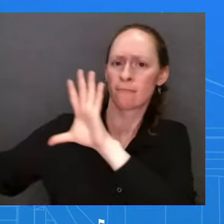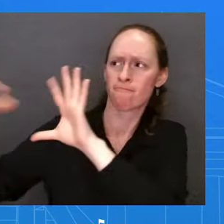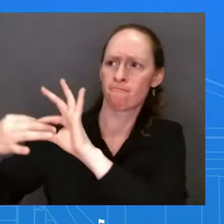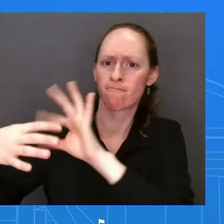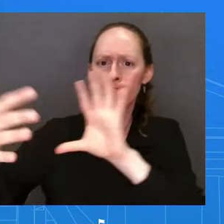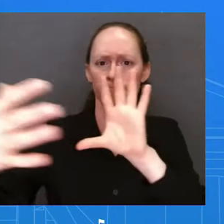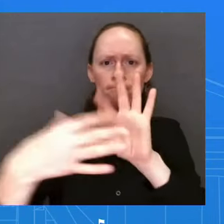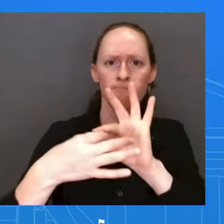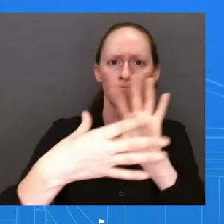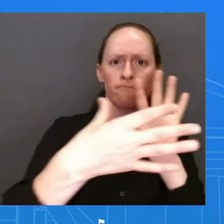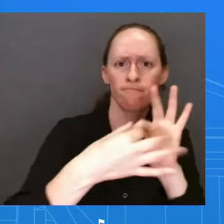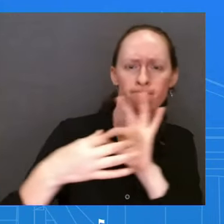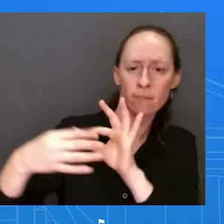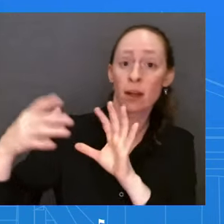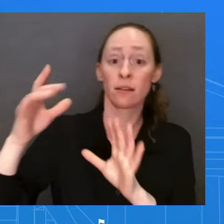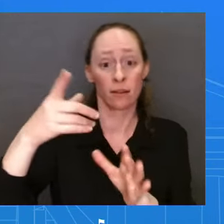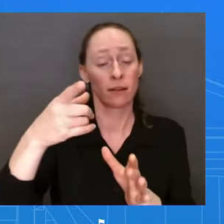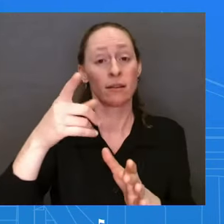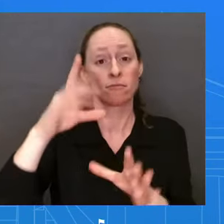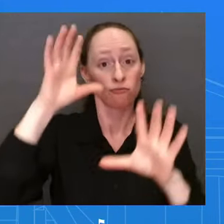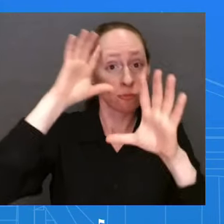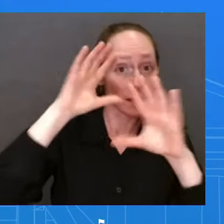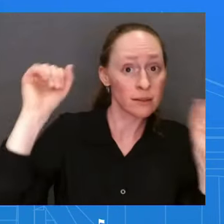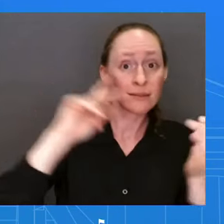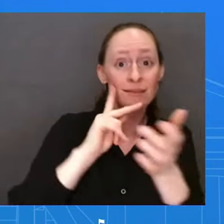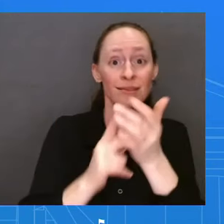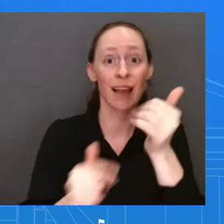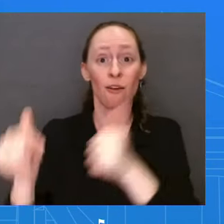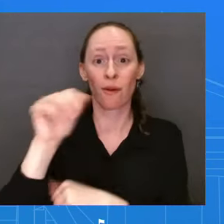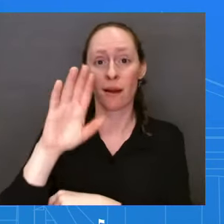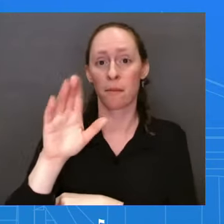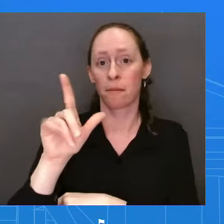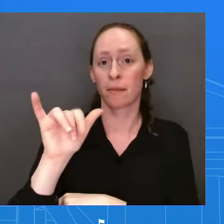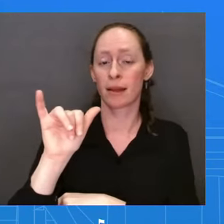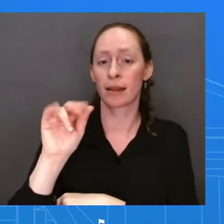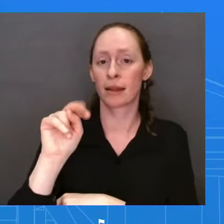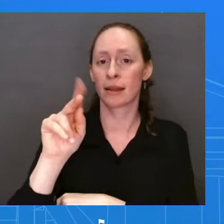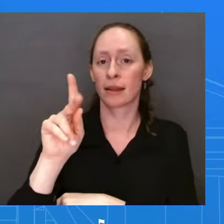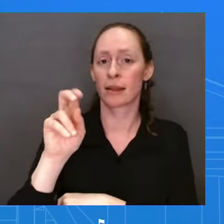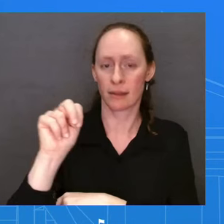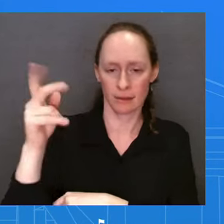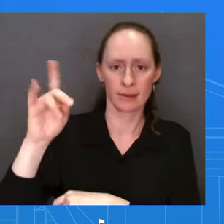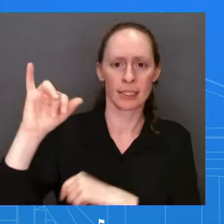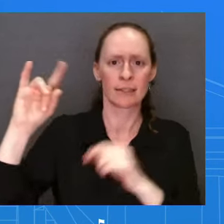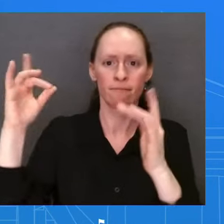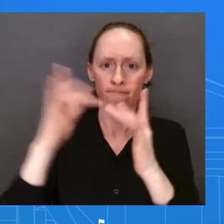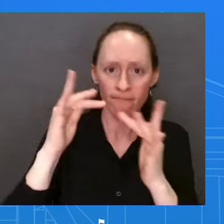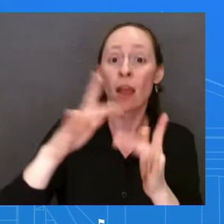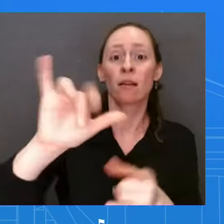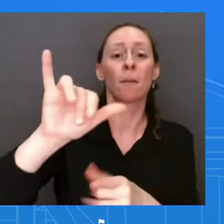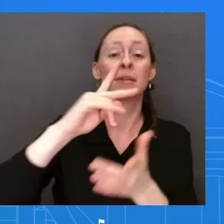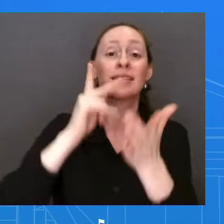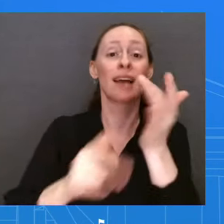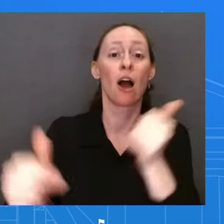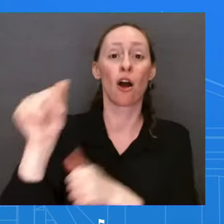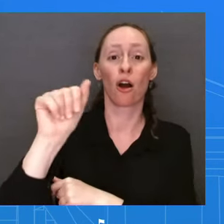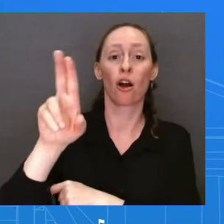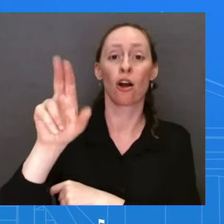the weekend into Monday, and certainly the President continues to be briefed on this situation and is monitoring it very closely.